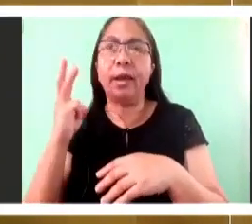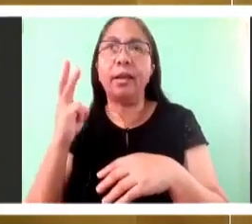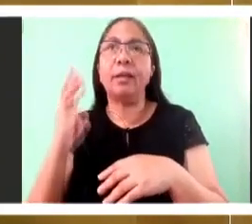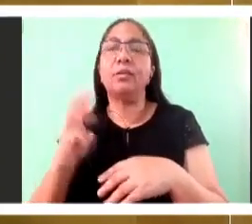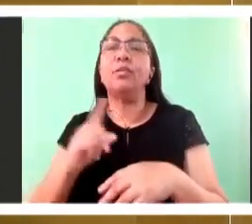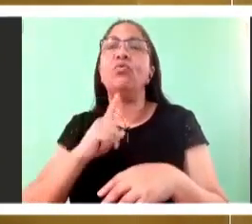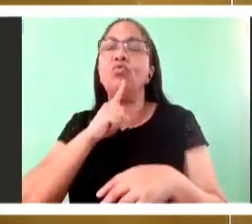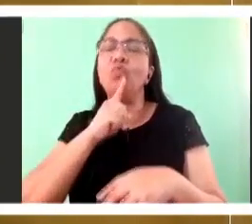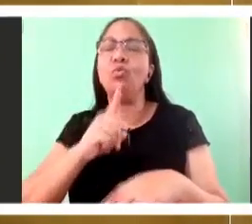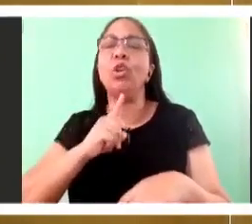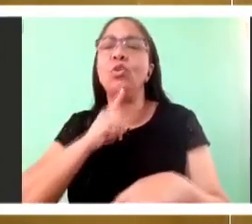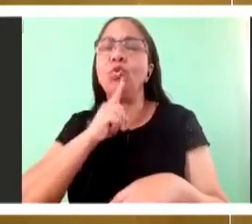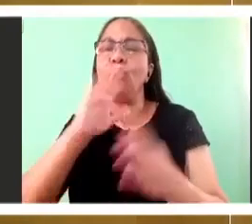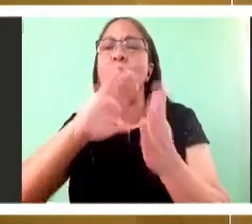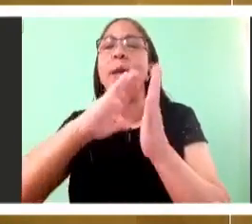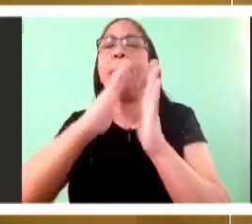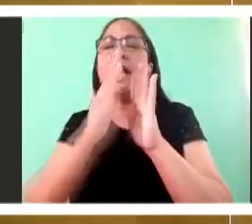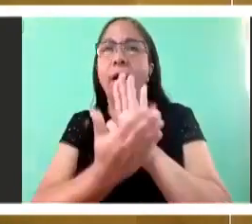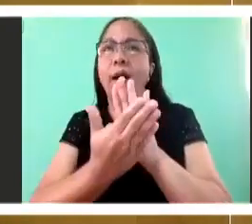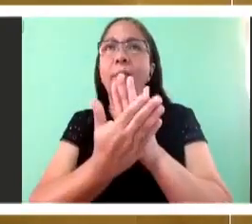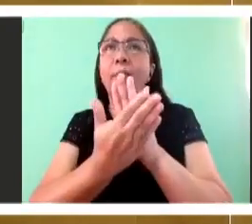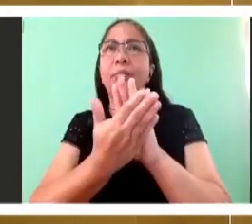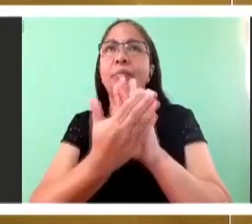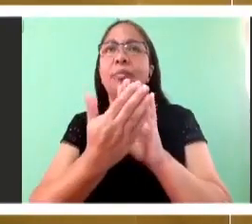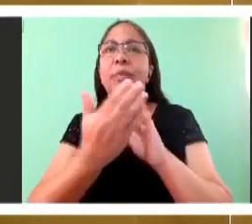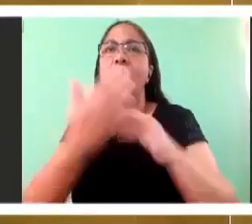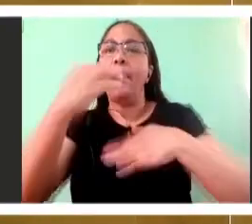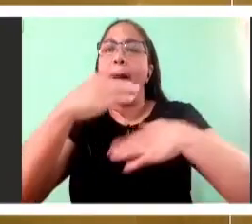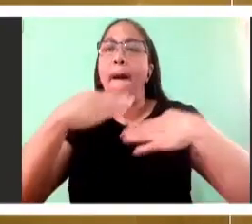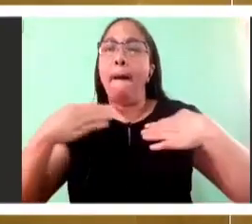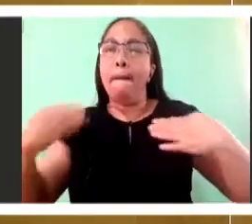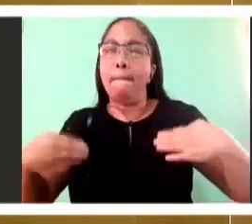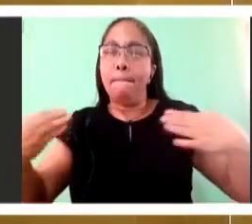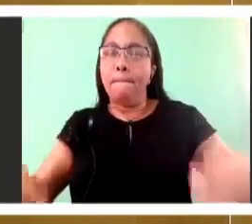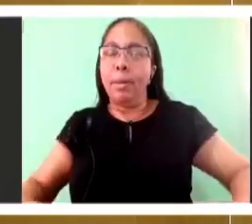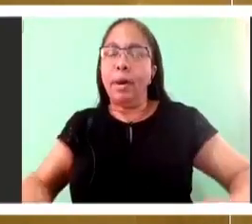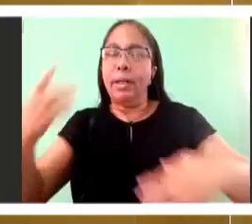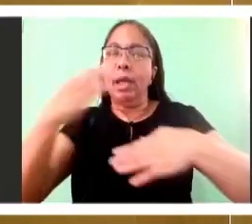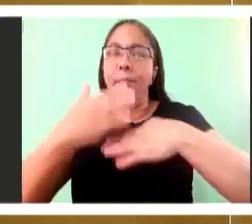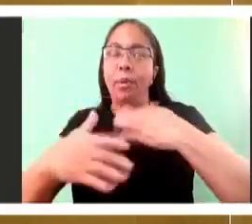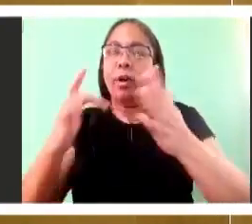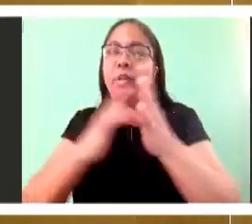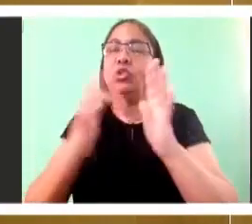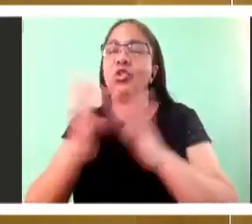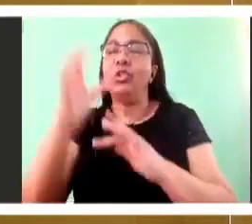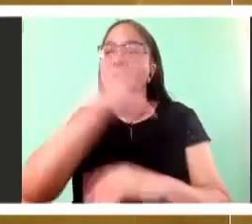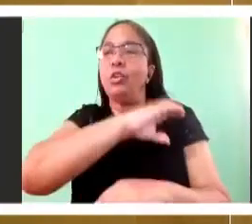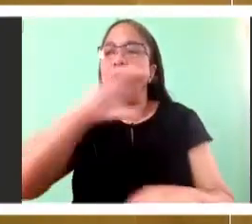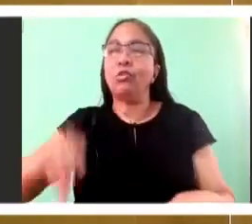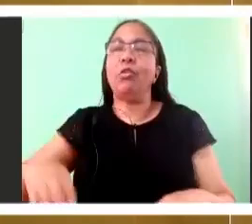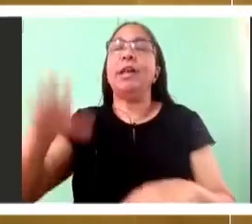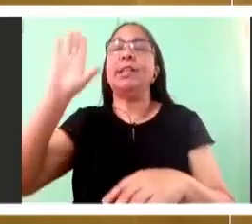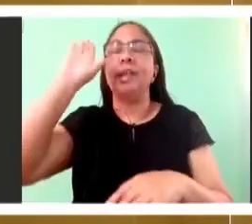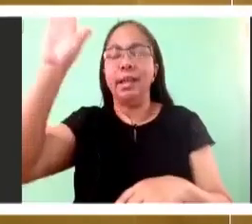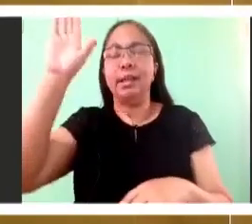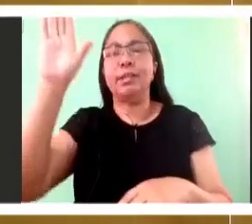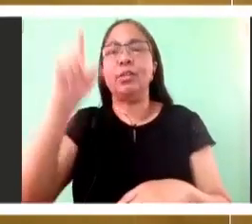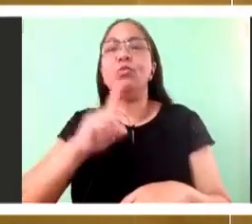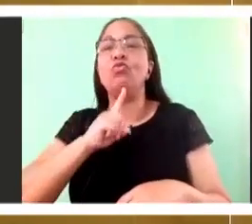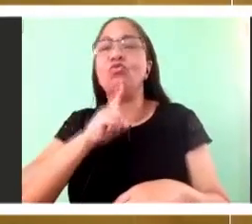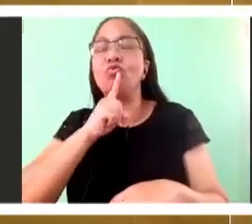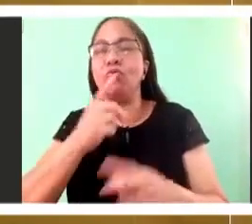is transformed into the body of Christ and the substance of the wine is